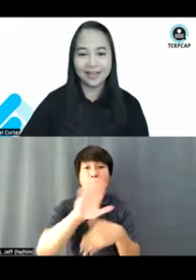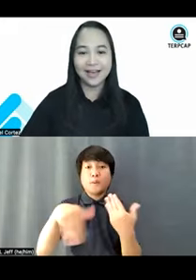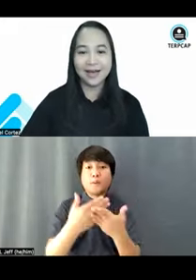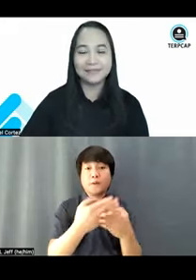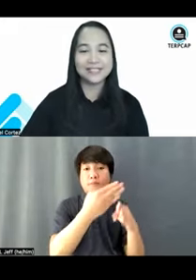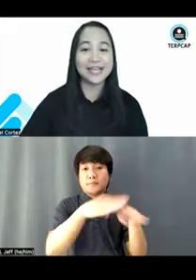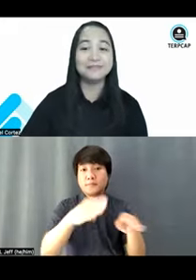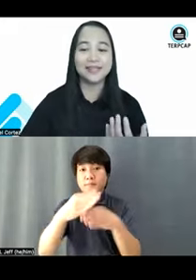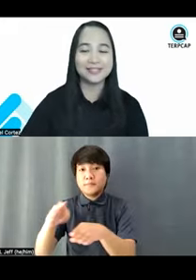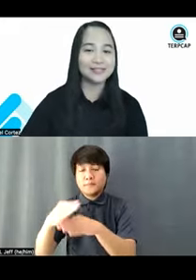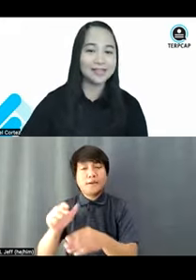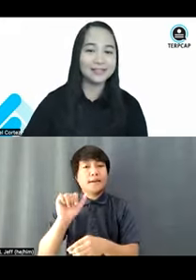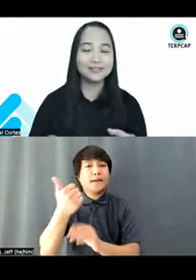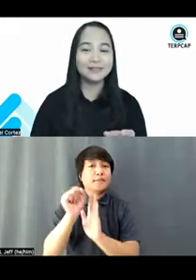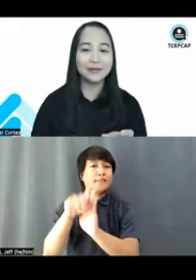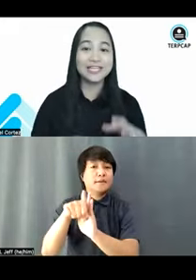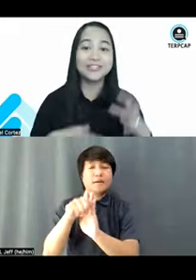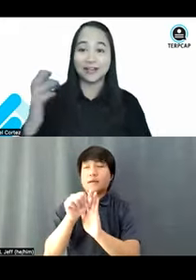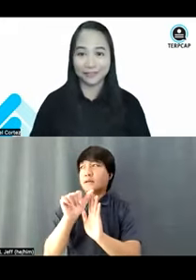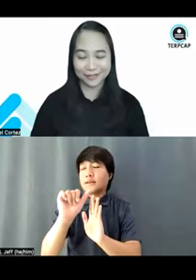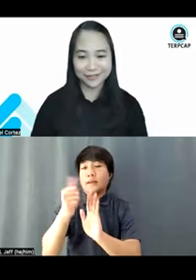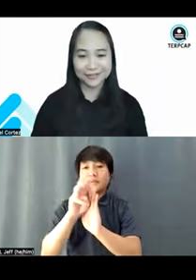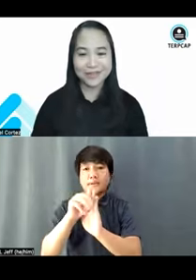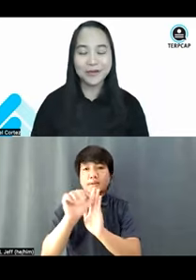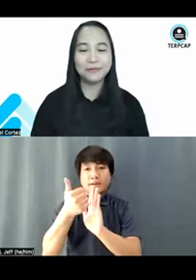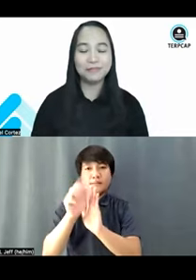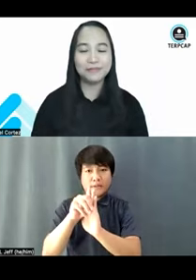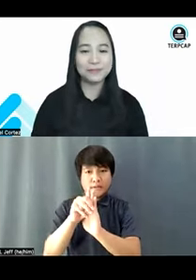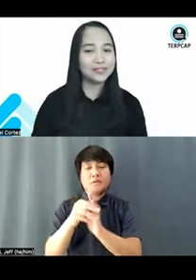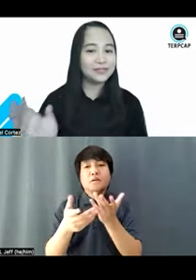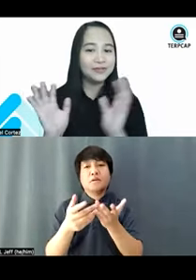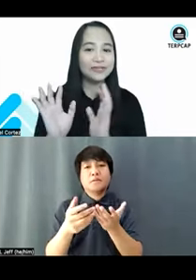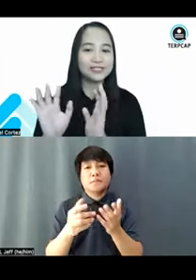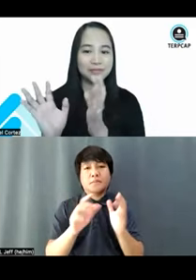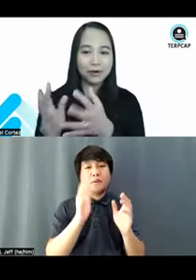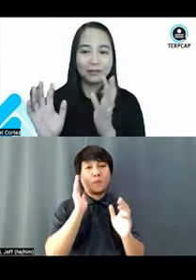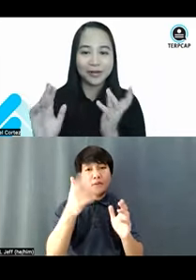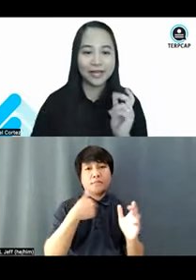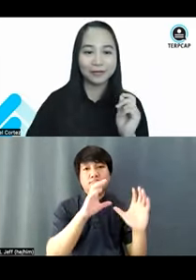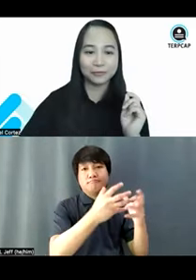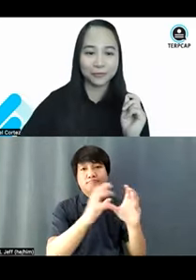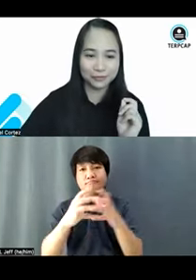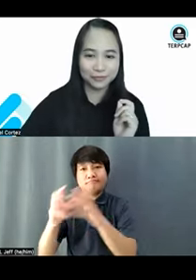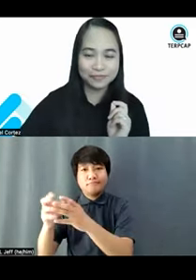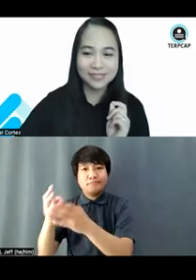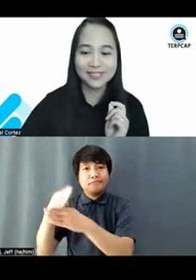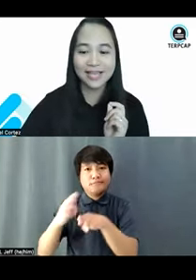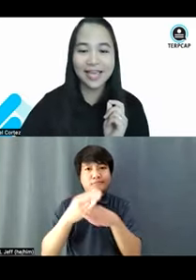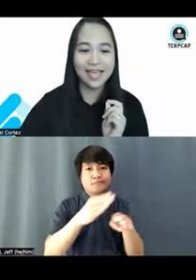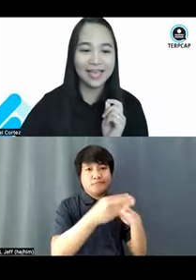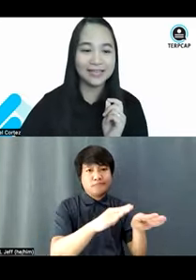10 minutes to get to know each other. We'll be putting you in small breakout room.